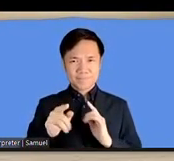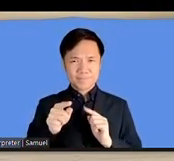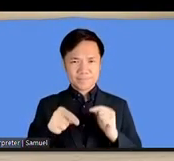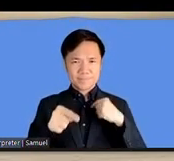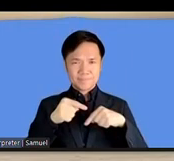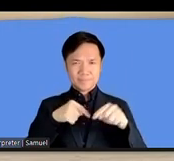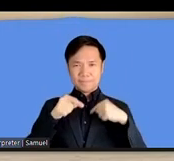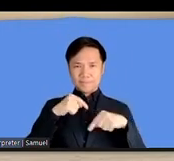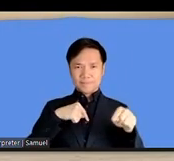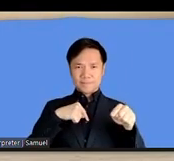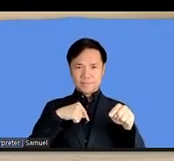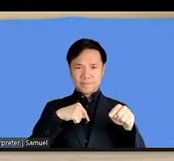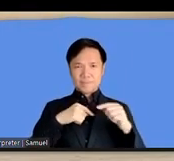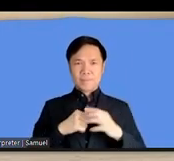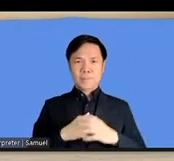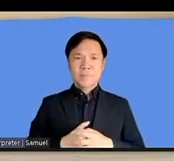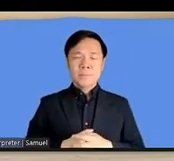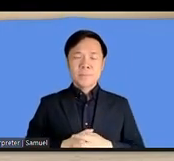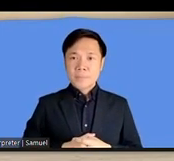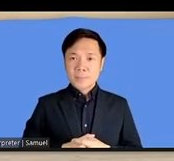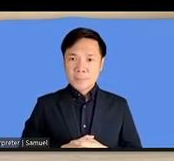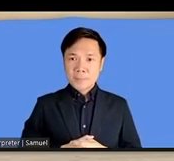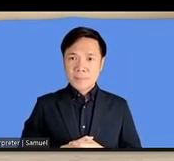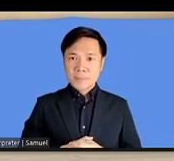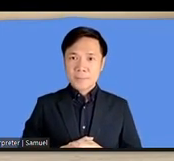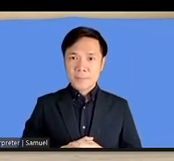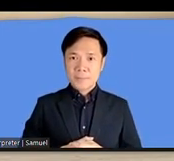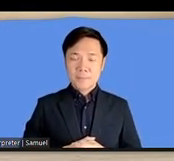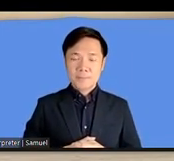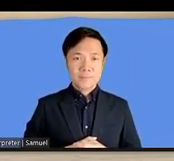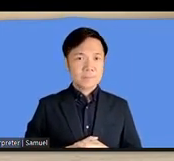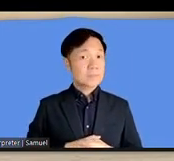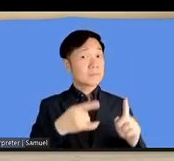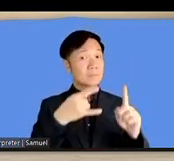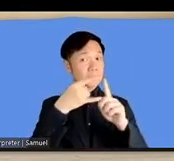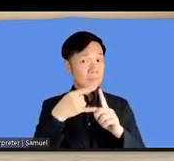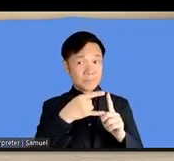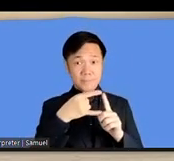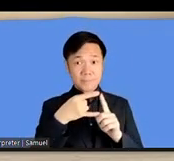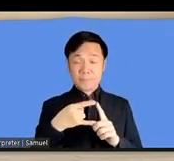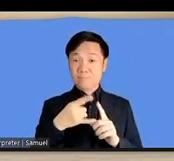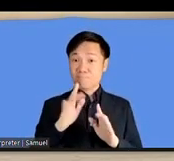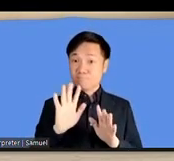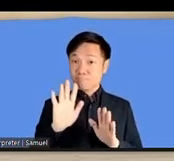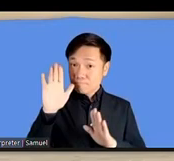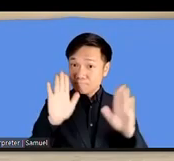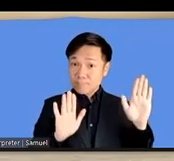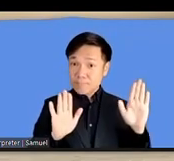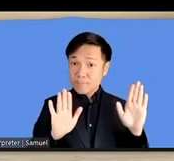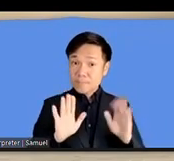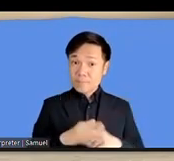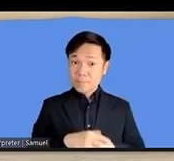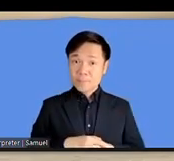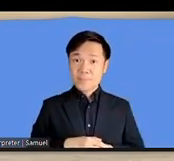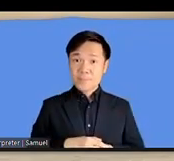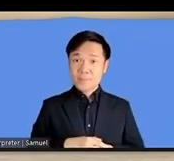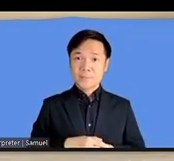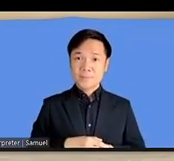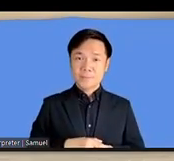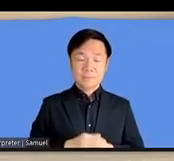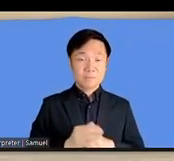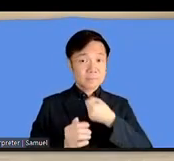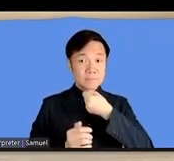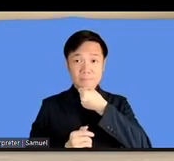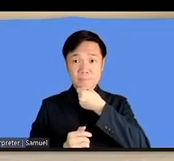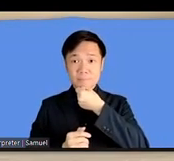Any other person from the online space who may want to take mic and say something? No one has